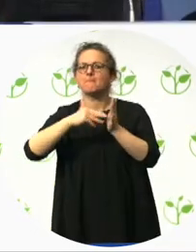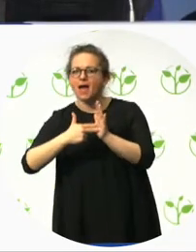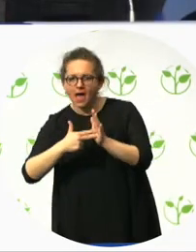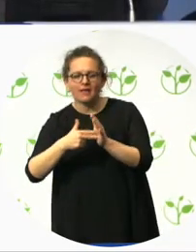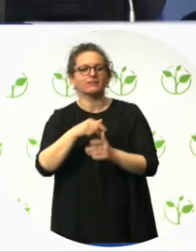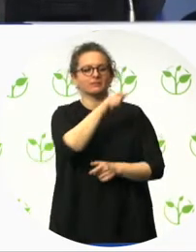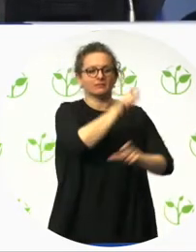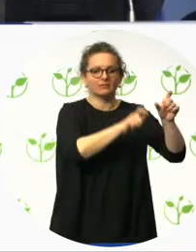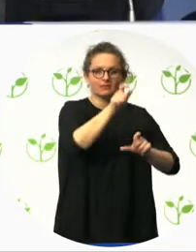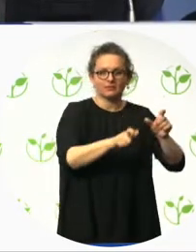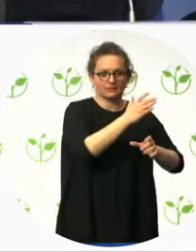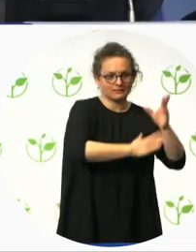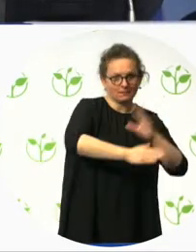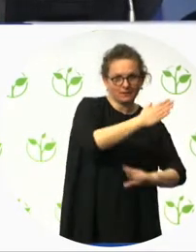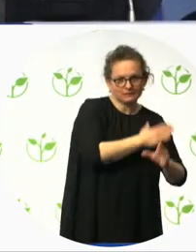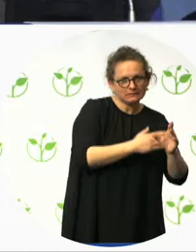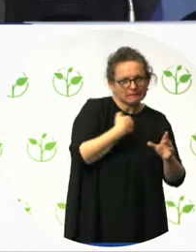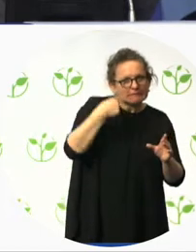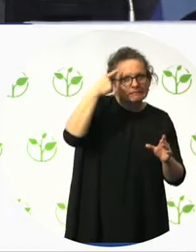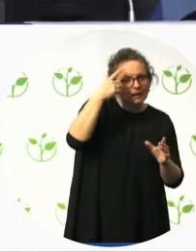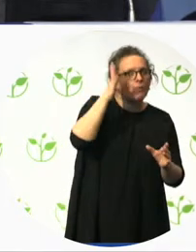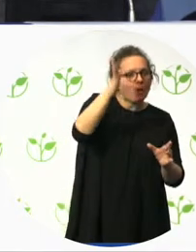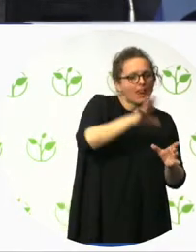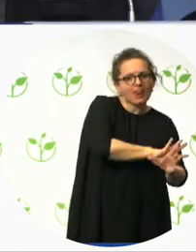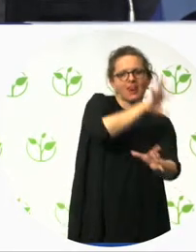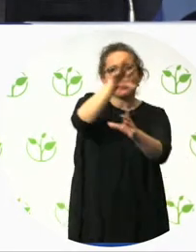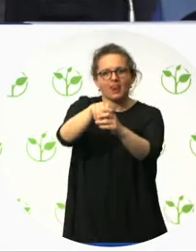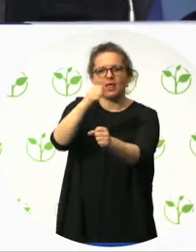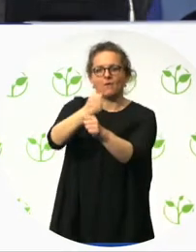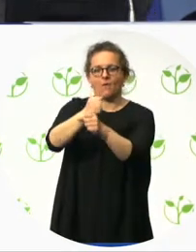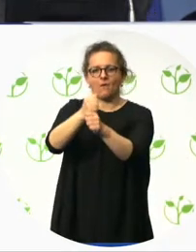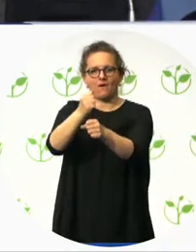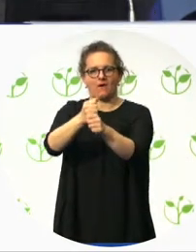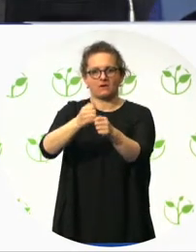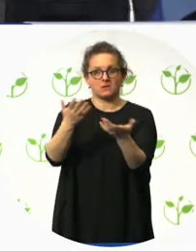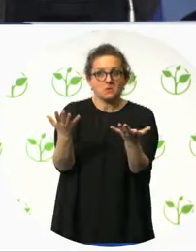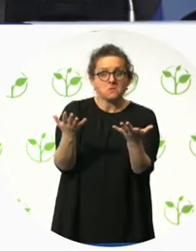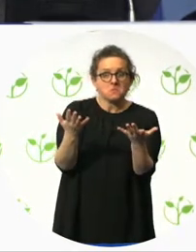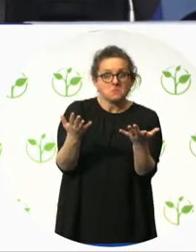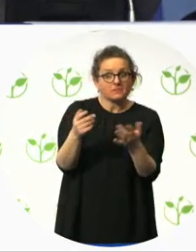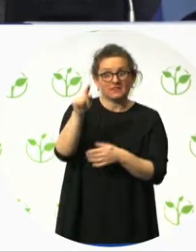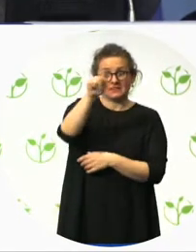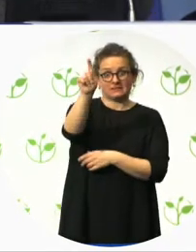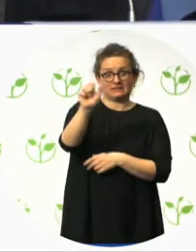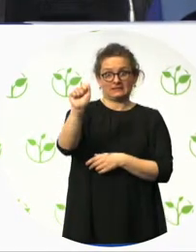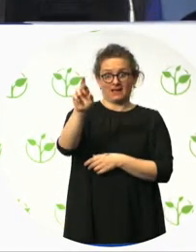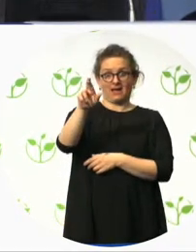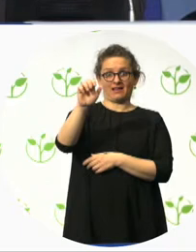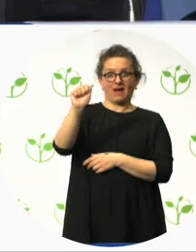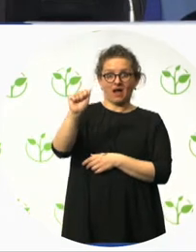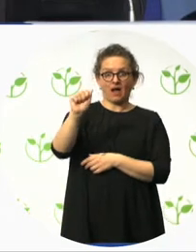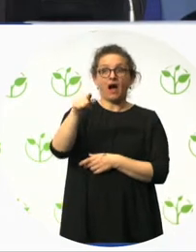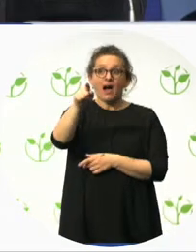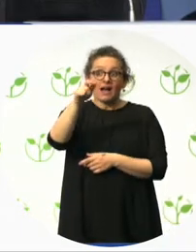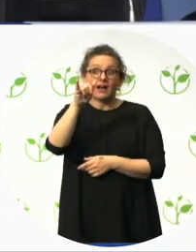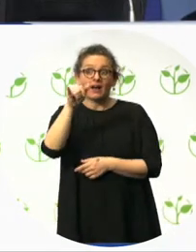the whole in the text group. And this is our goal. But